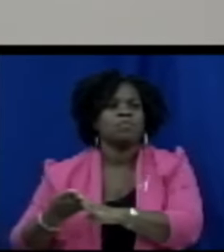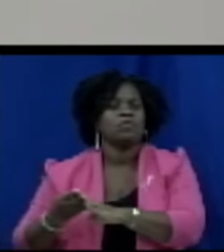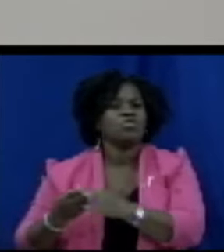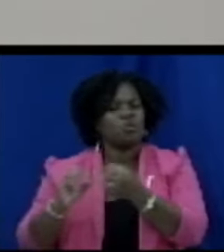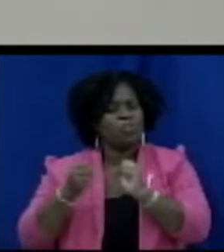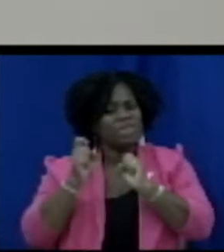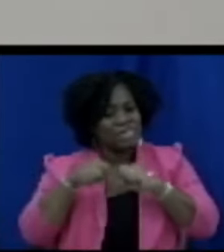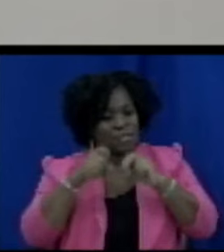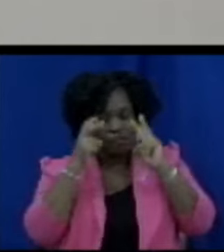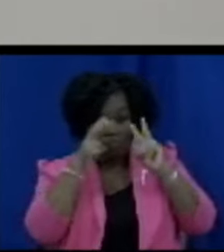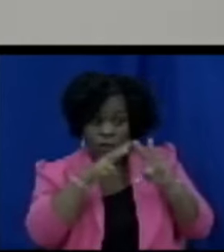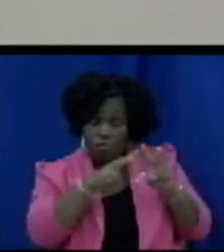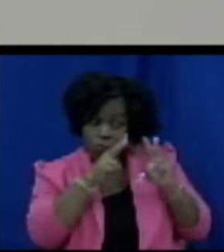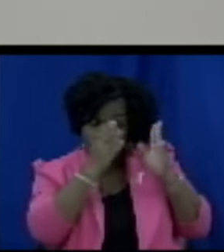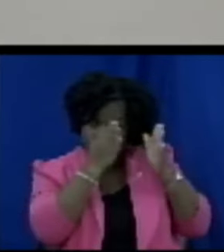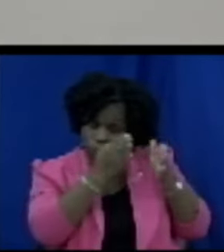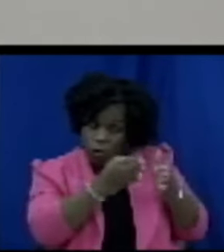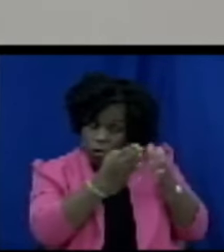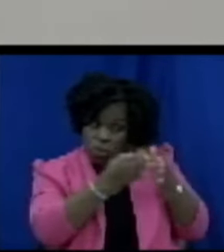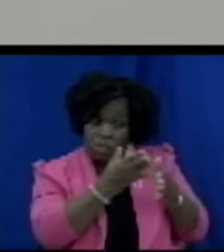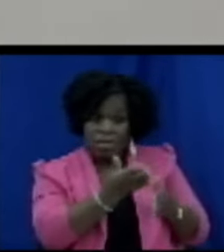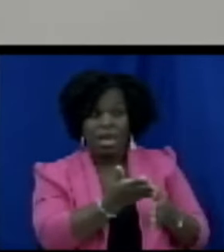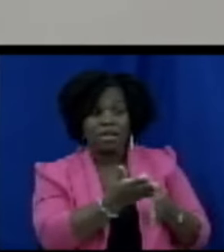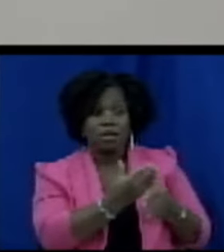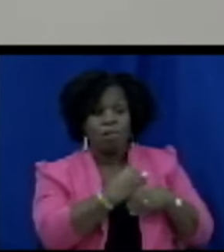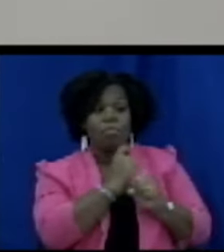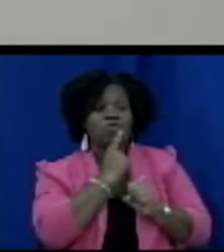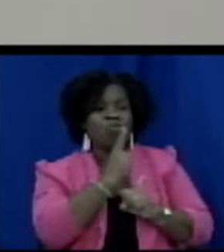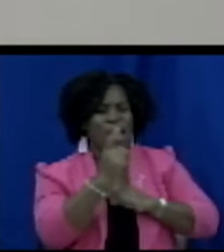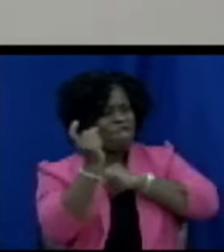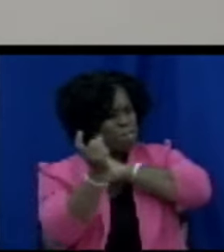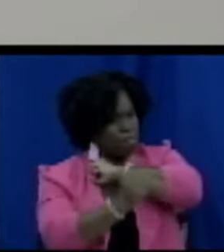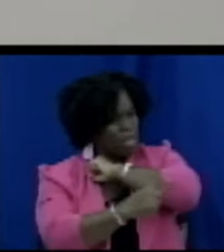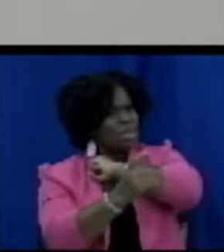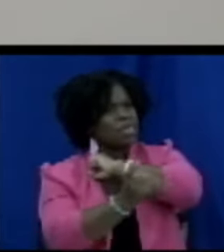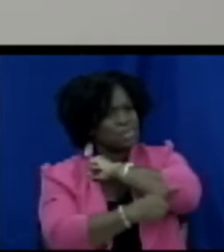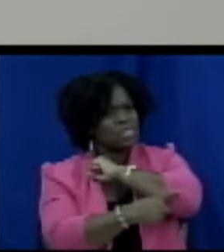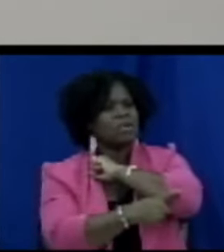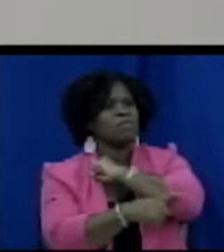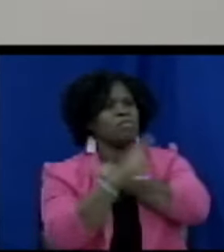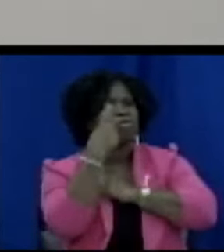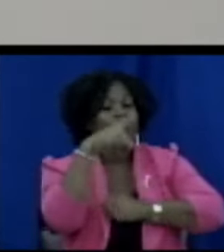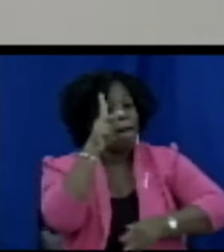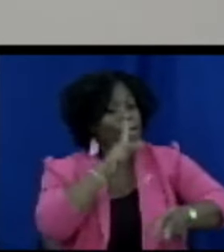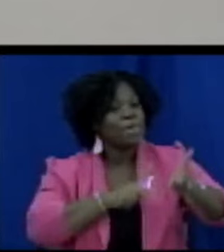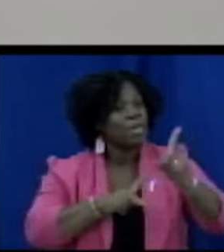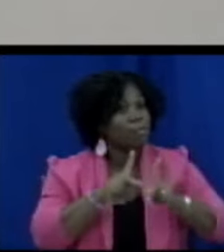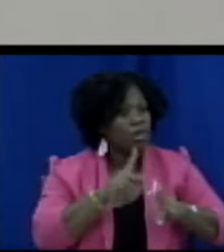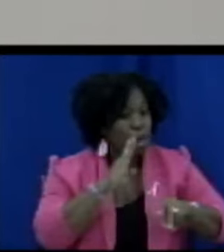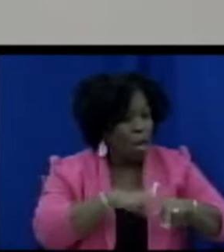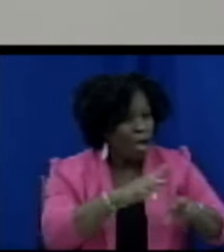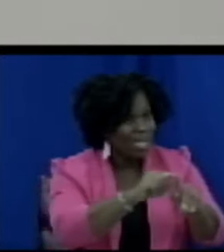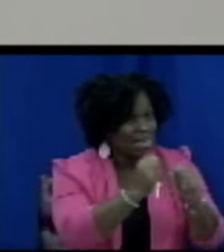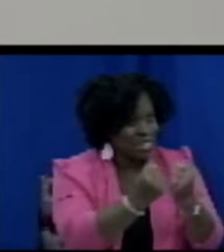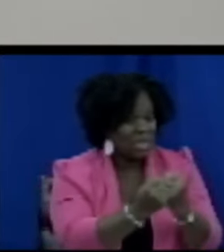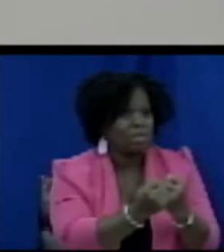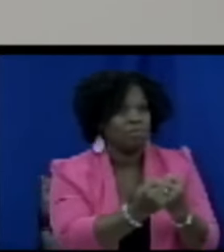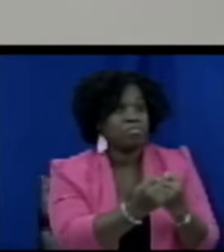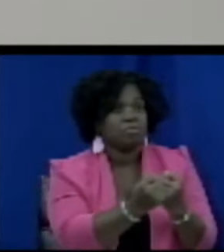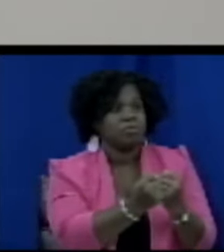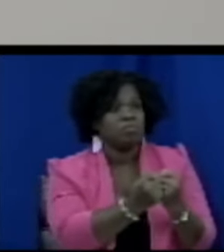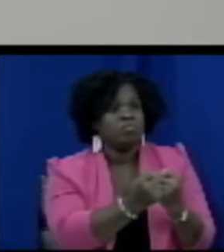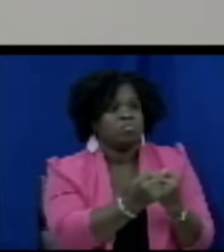there are penalties for board it says here though that they can resign